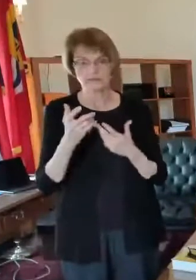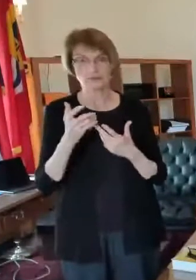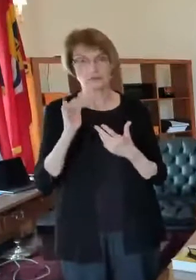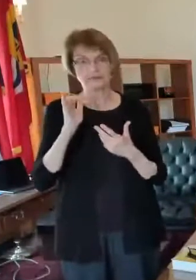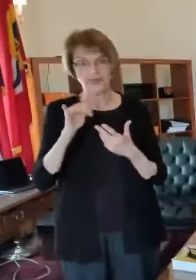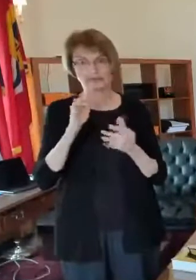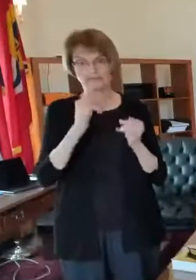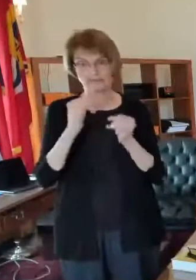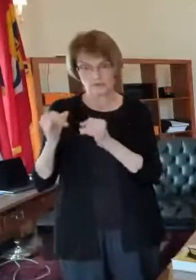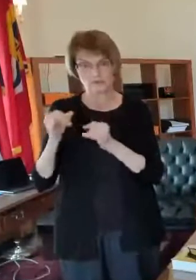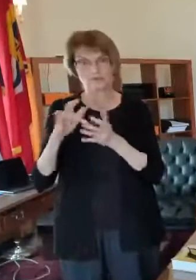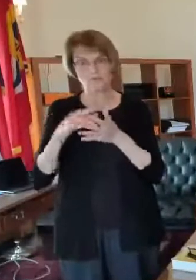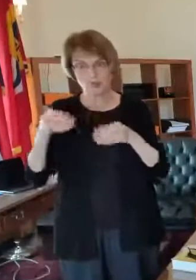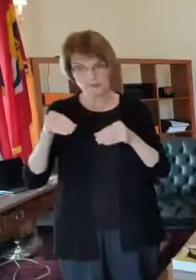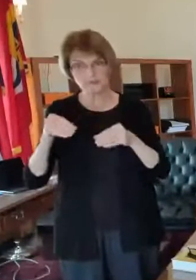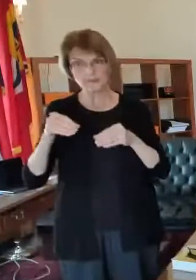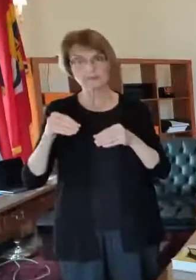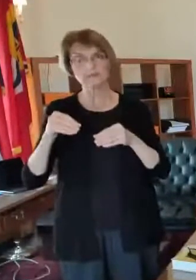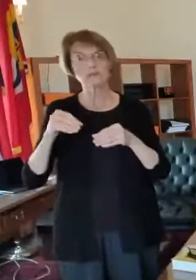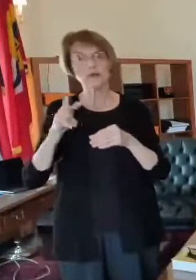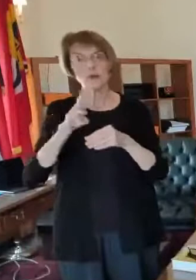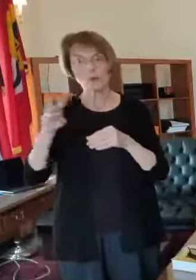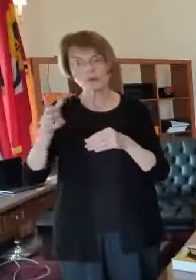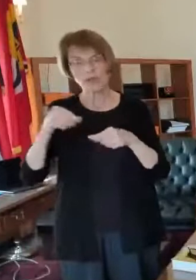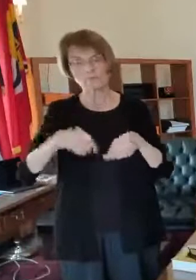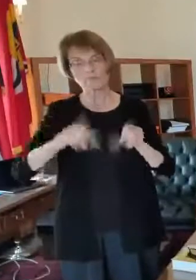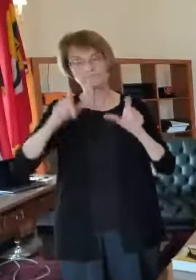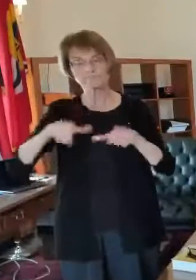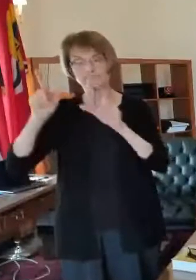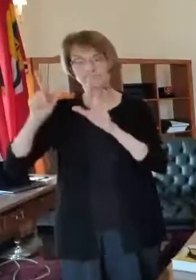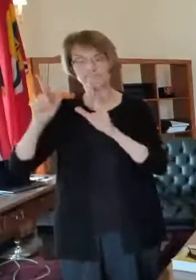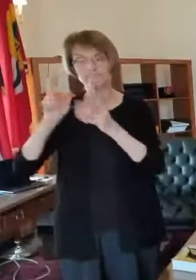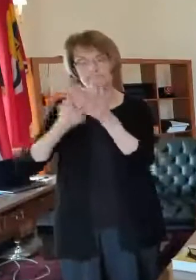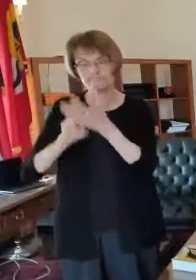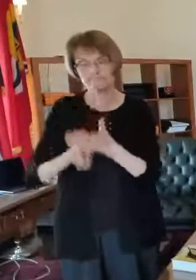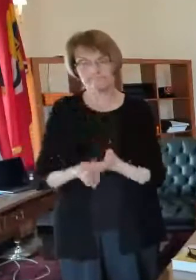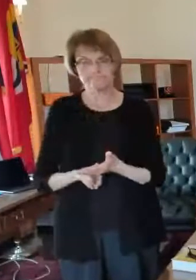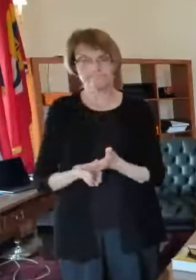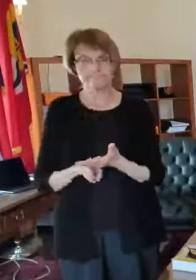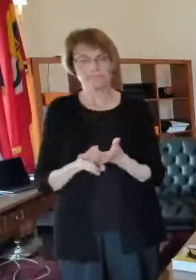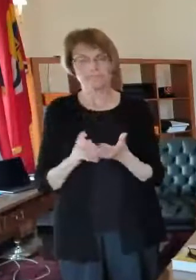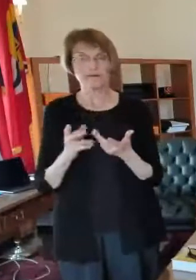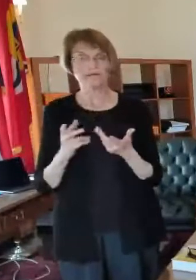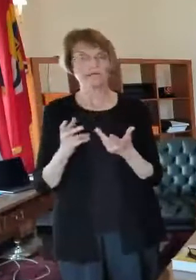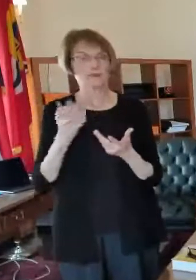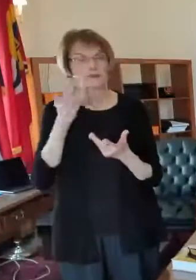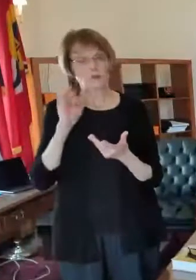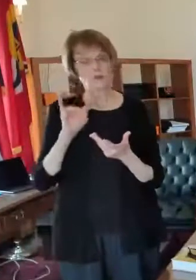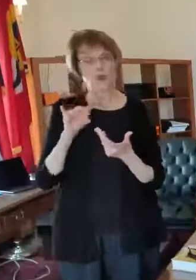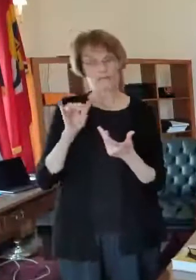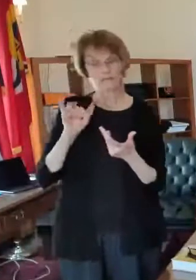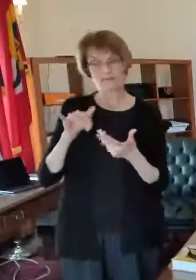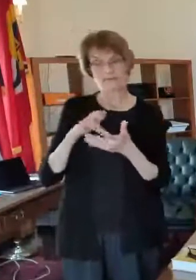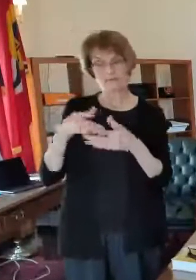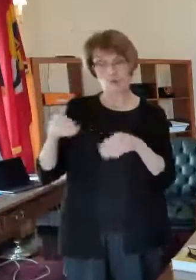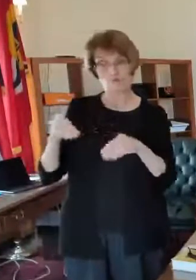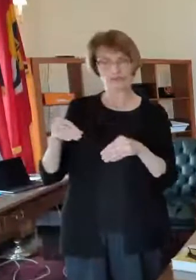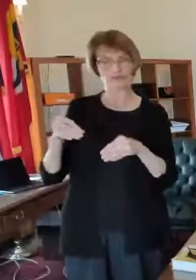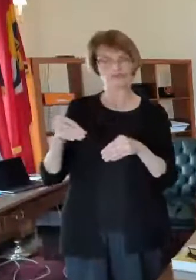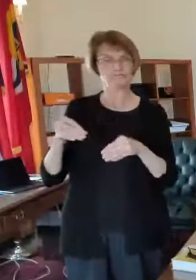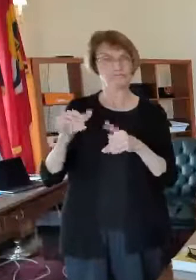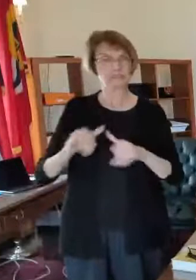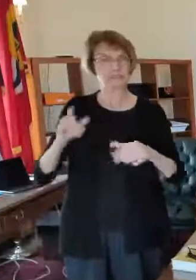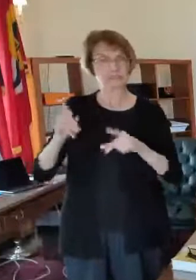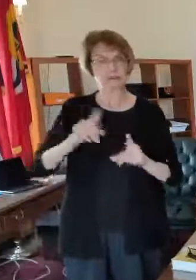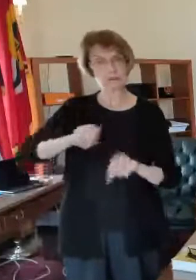but they also have a clientele who normally gets their um their prescriptions